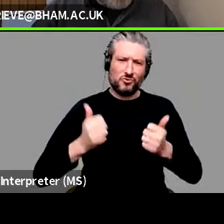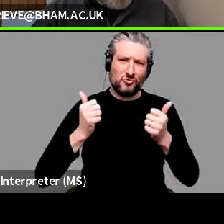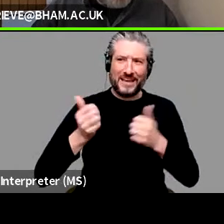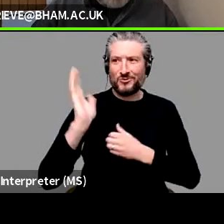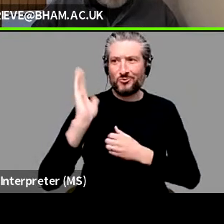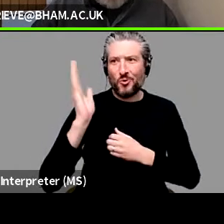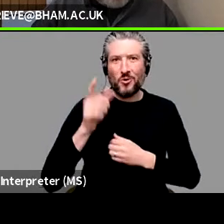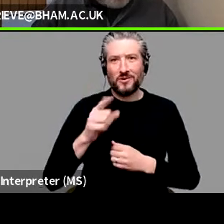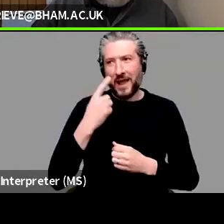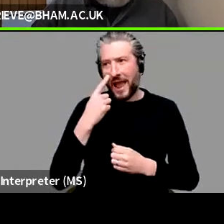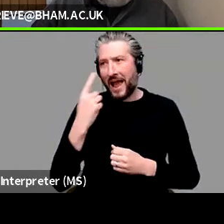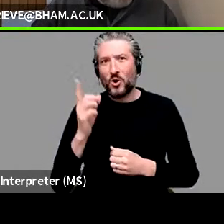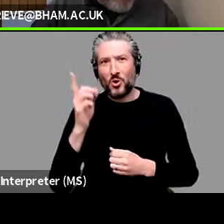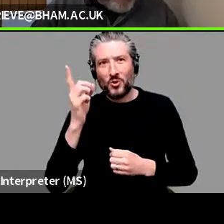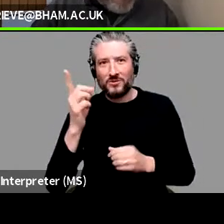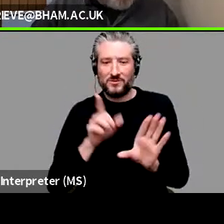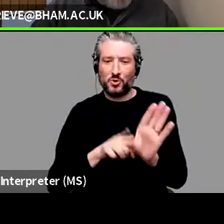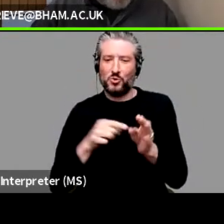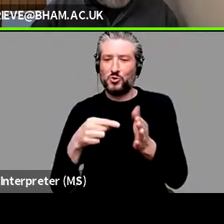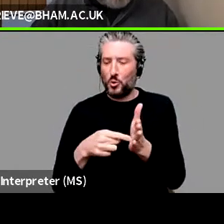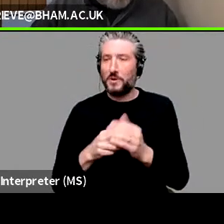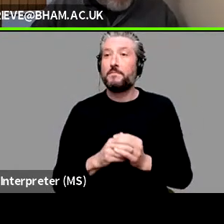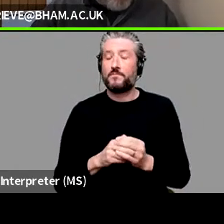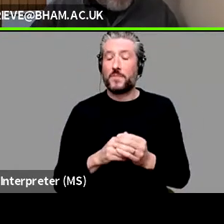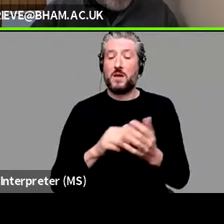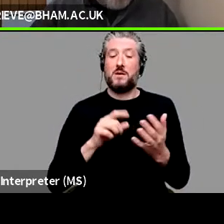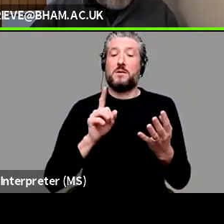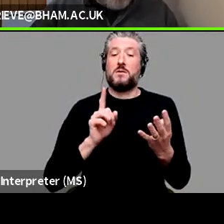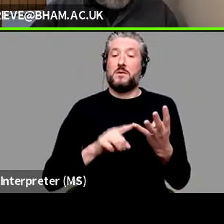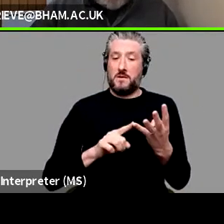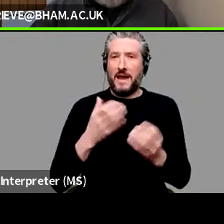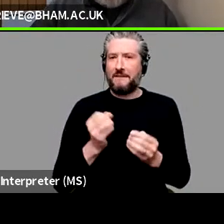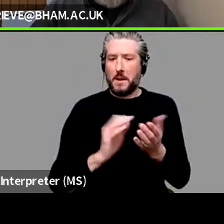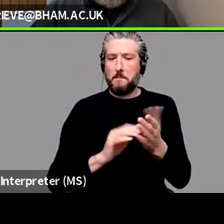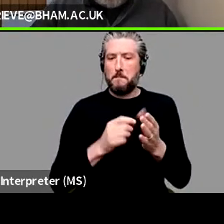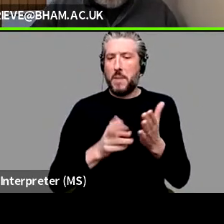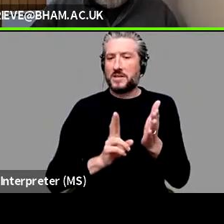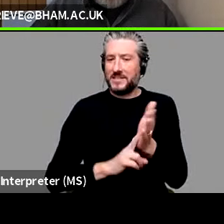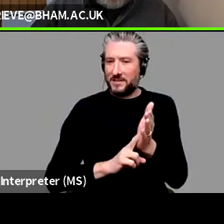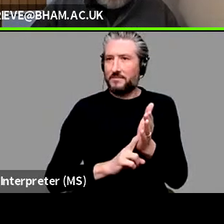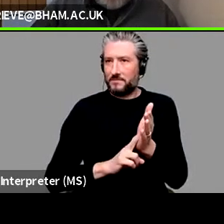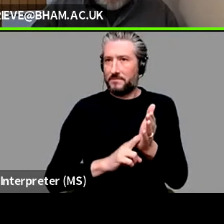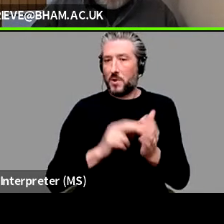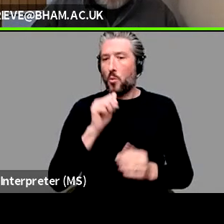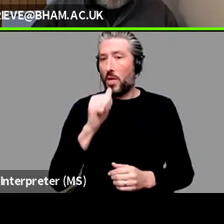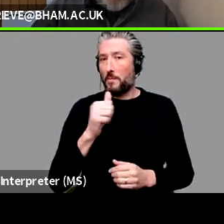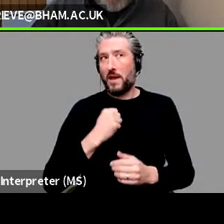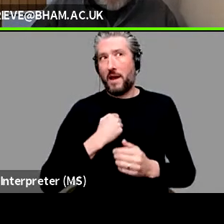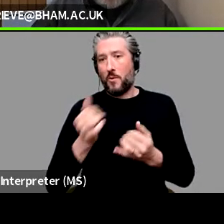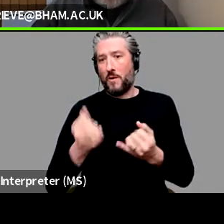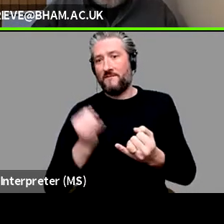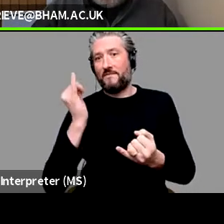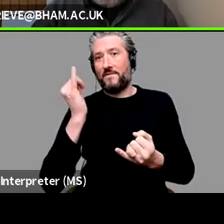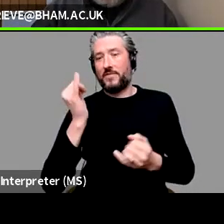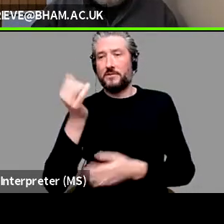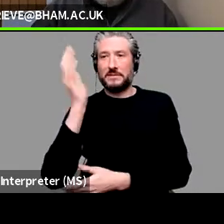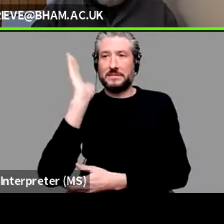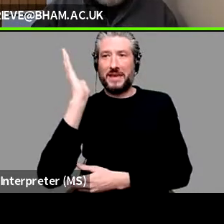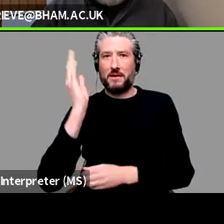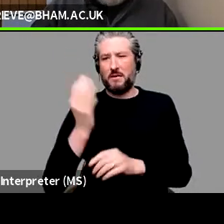if you haven't seen it yet. And we have Martin Hasselmath, who's who'll be our final speaker in, I guess, three weeks.